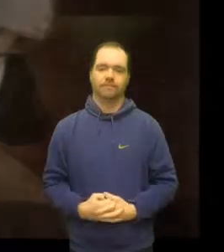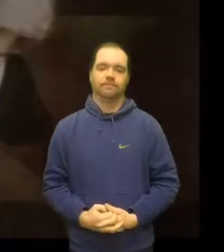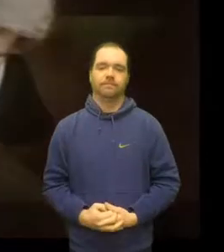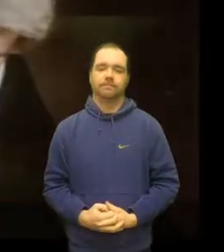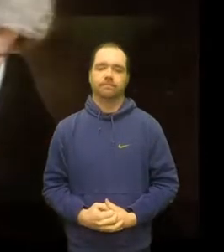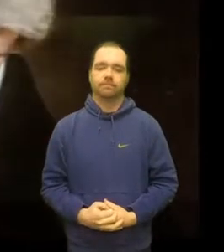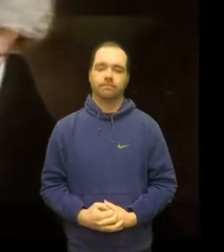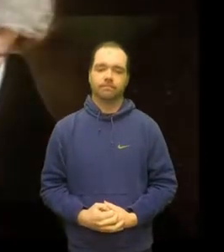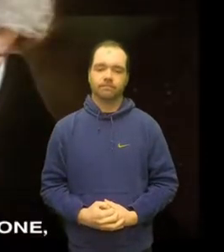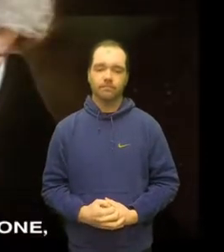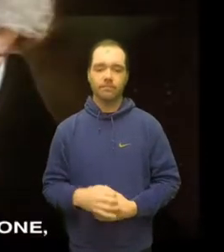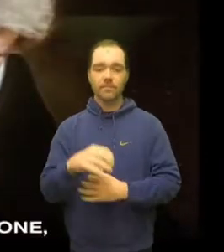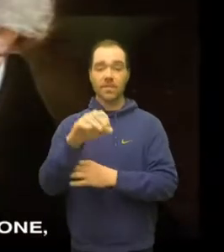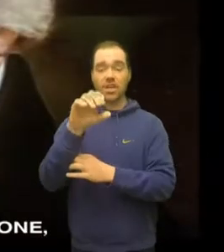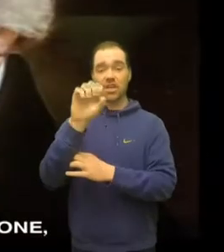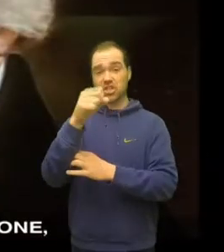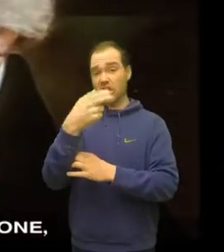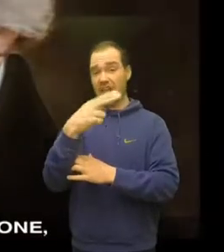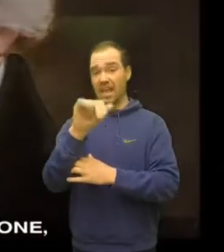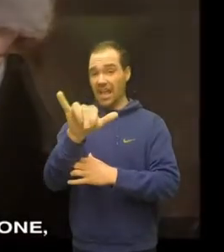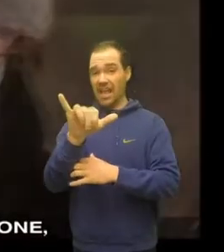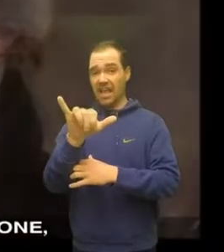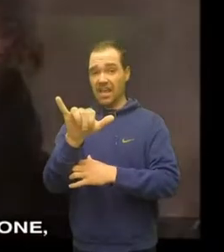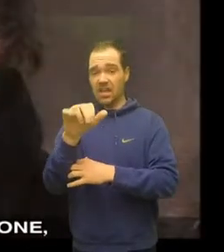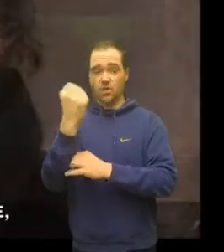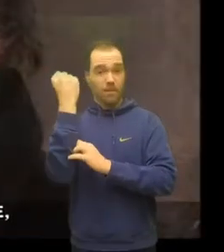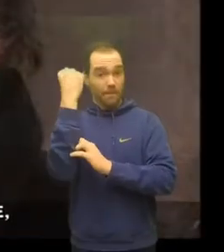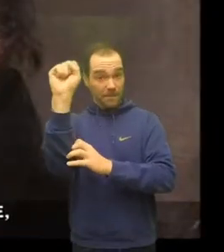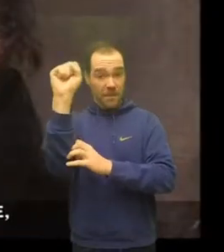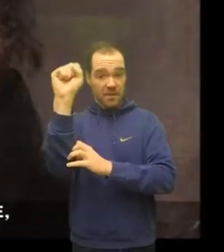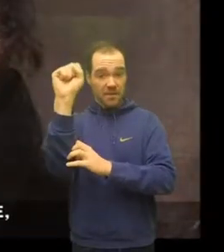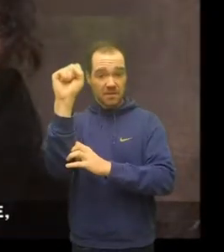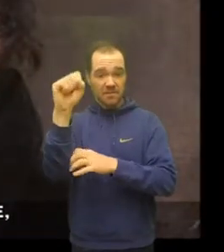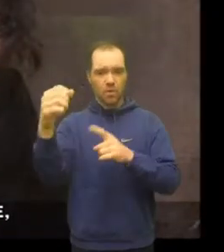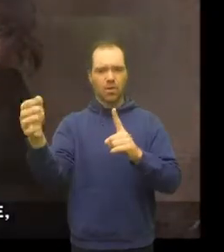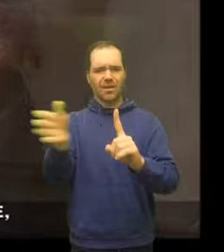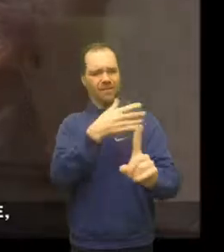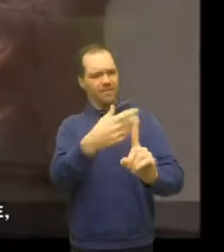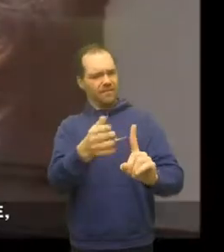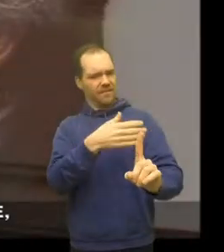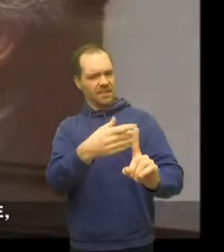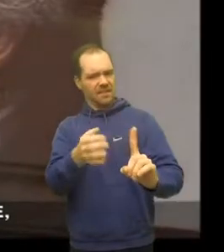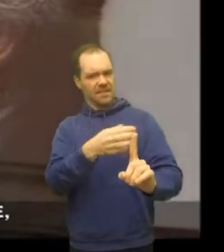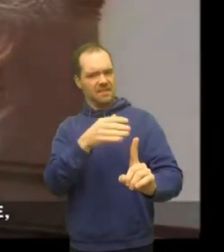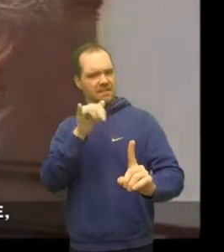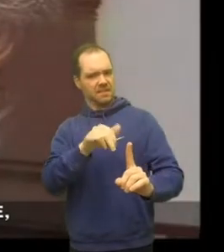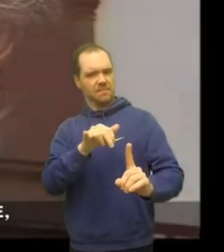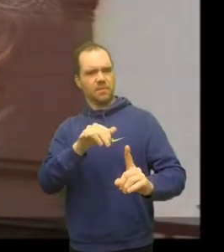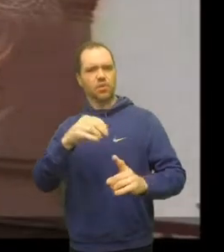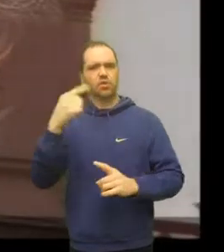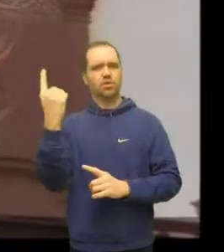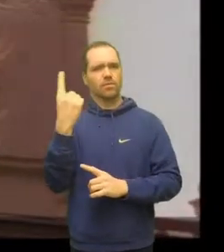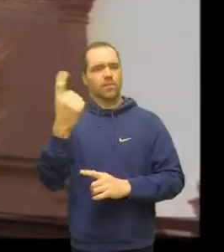Shea's rebellion has convinced them that something must be done, and it will happen here in Philadelphia.